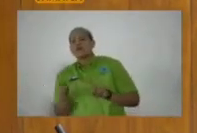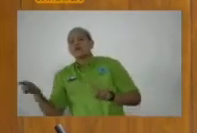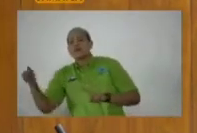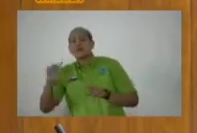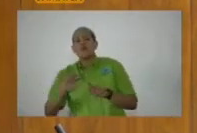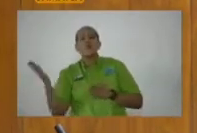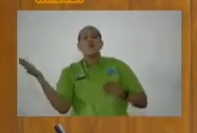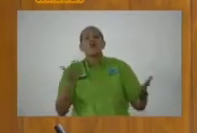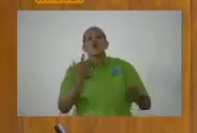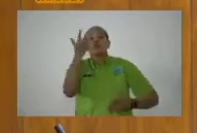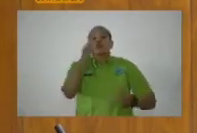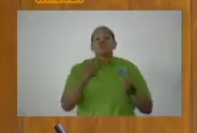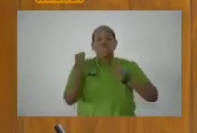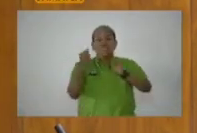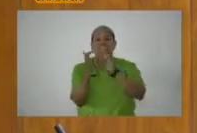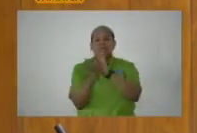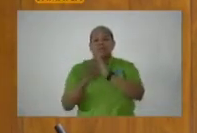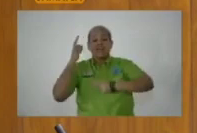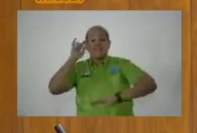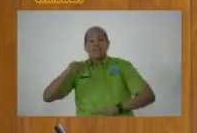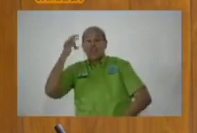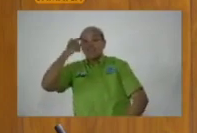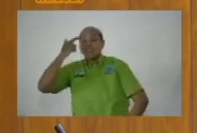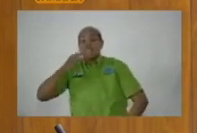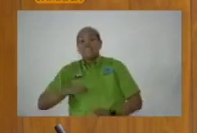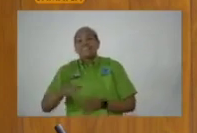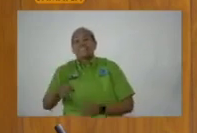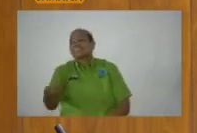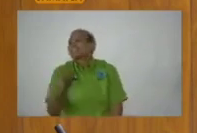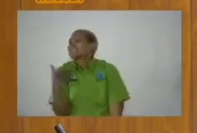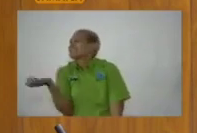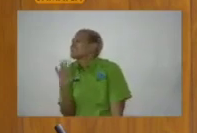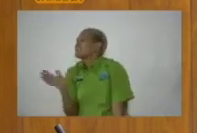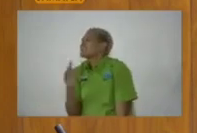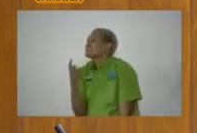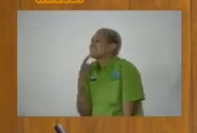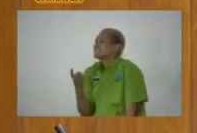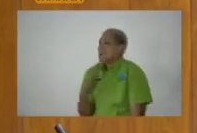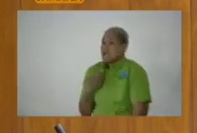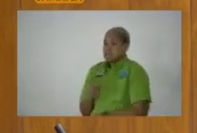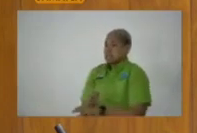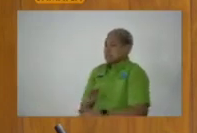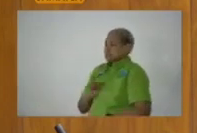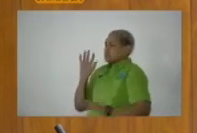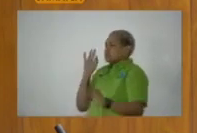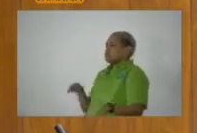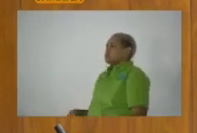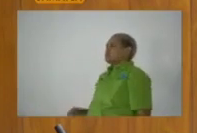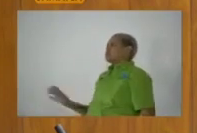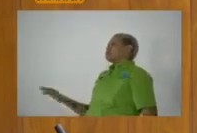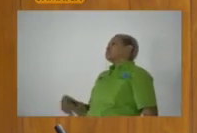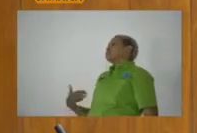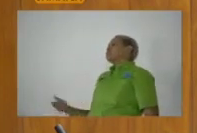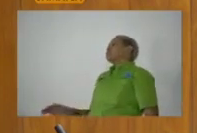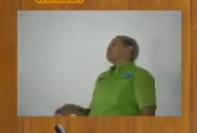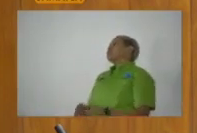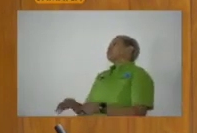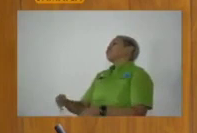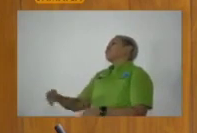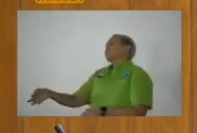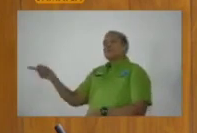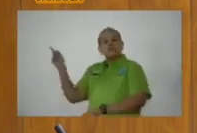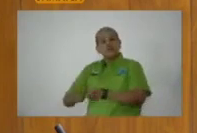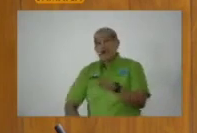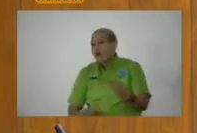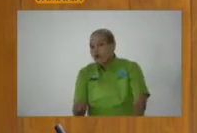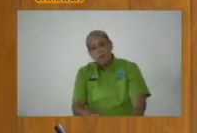the three strategic bills for that very reason, you know. Because we said, one, a minister can hand us whimsically keep postponing local government